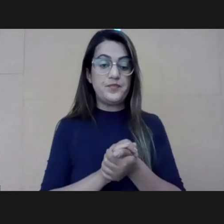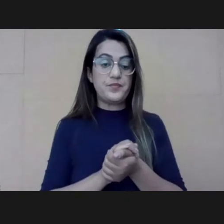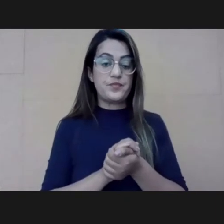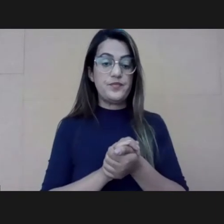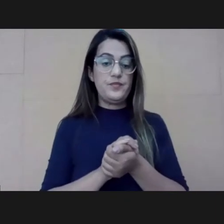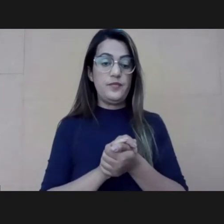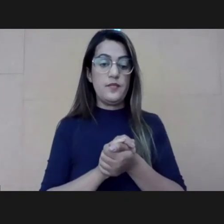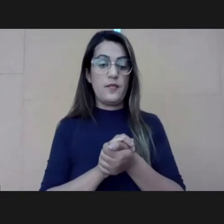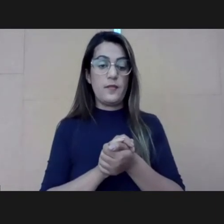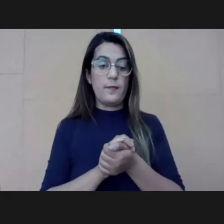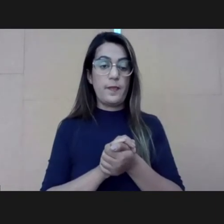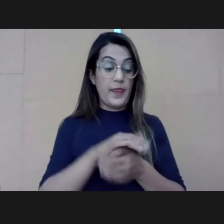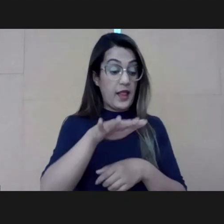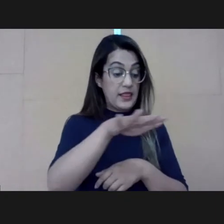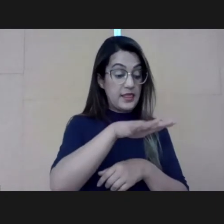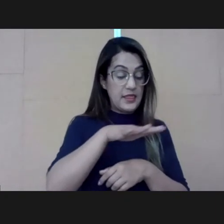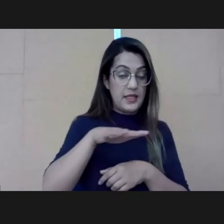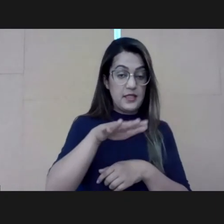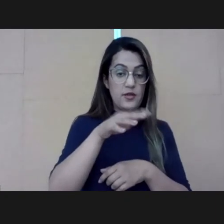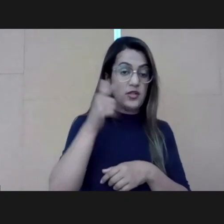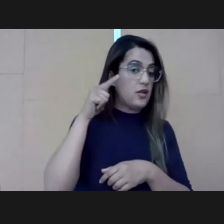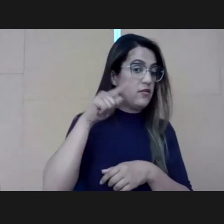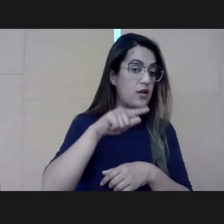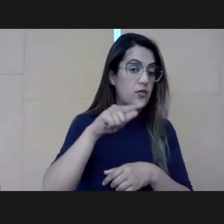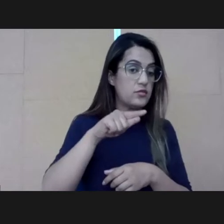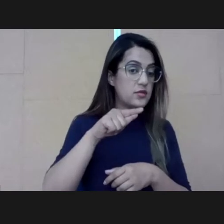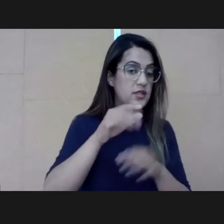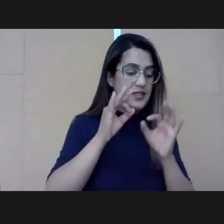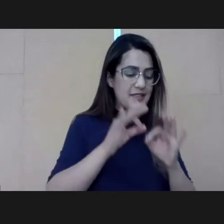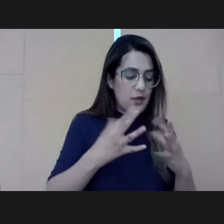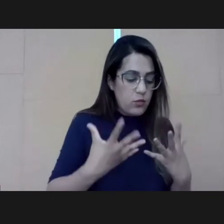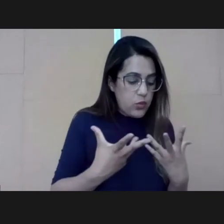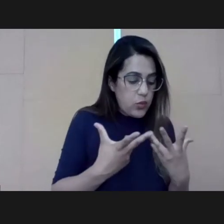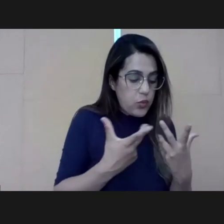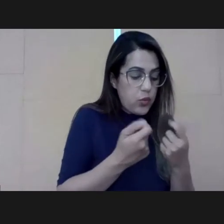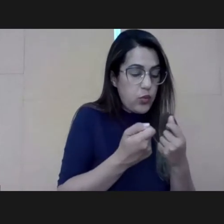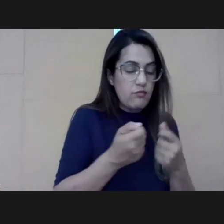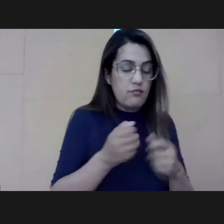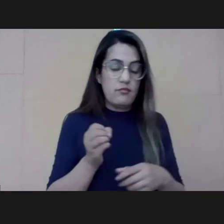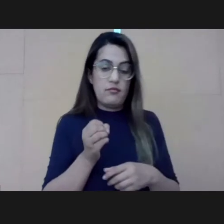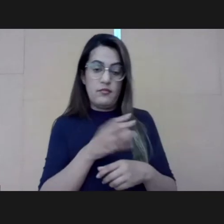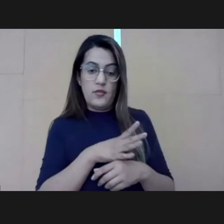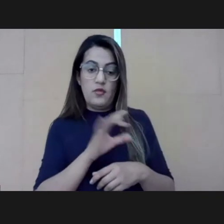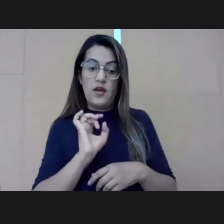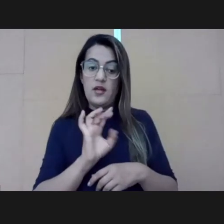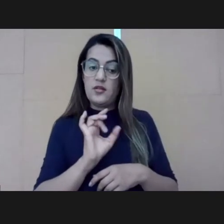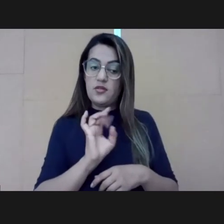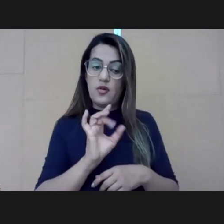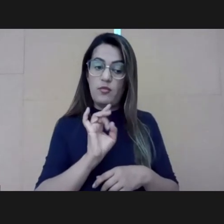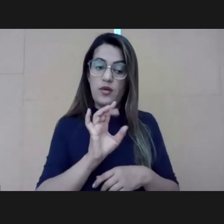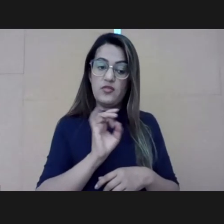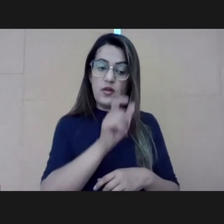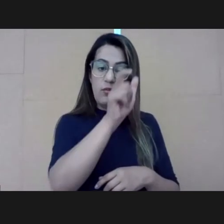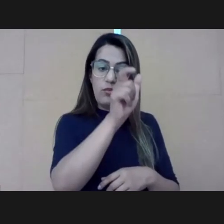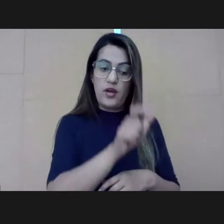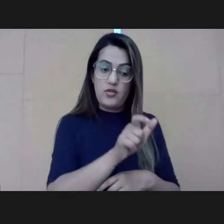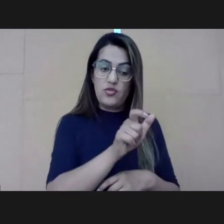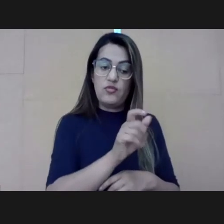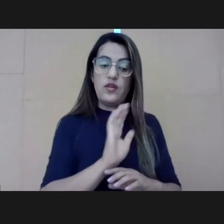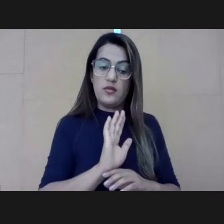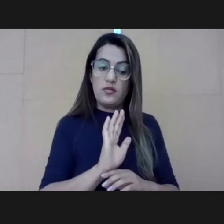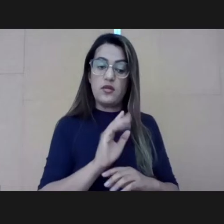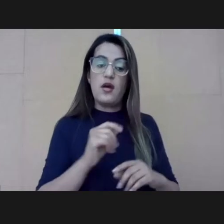excellence and you're not going to innovate by talking to the usual suspects. We really need, as public service leaders, to have